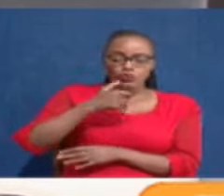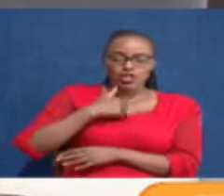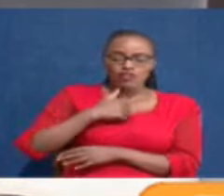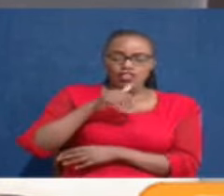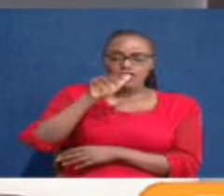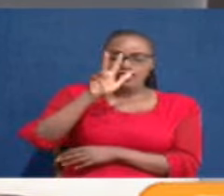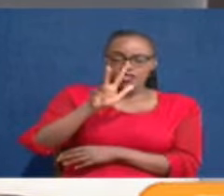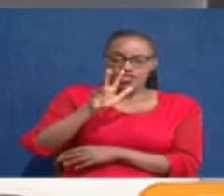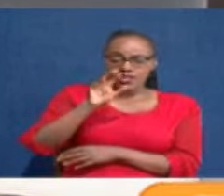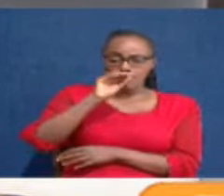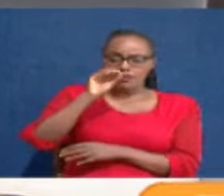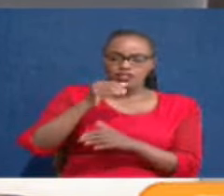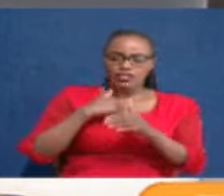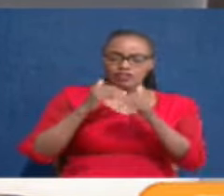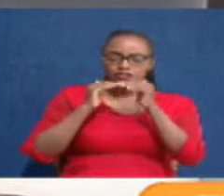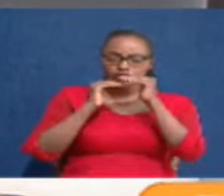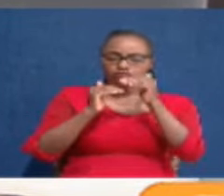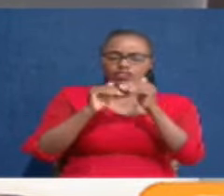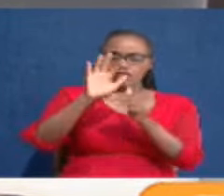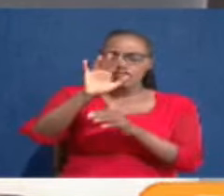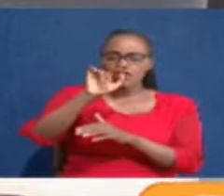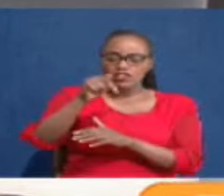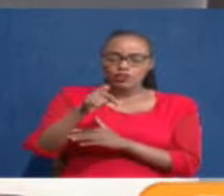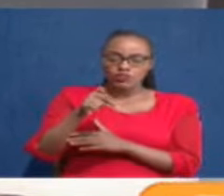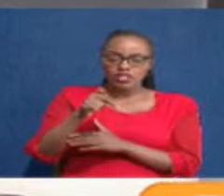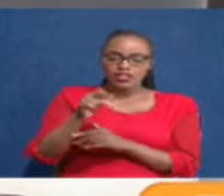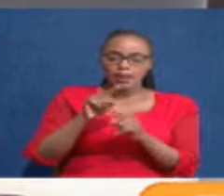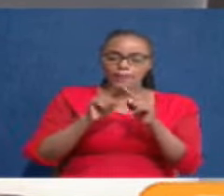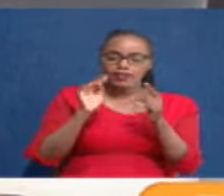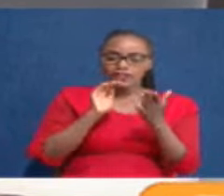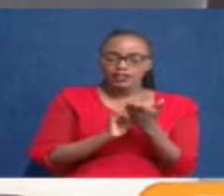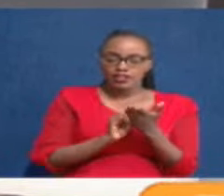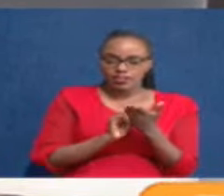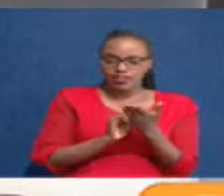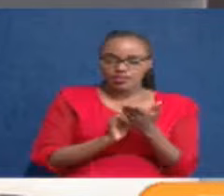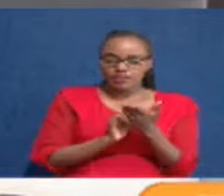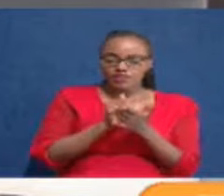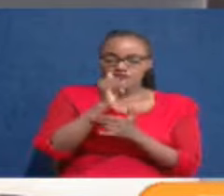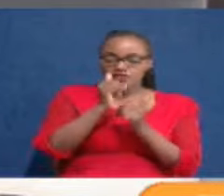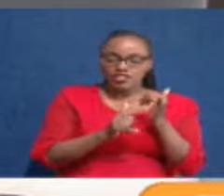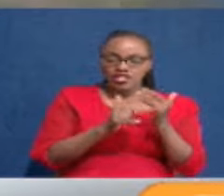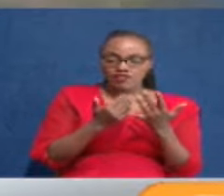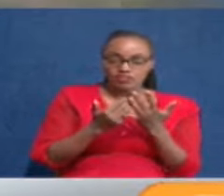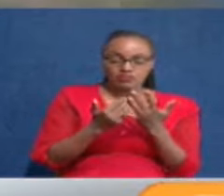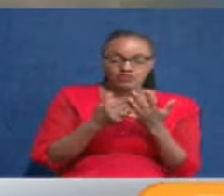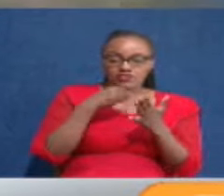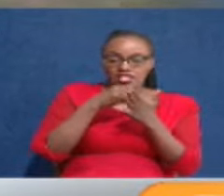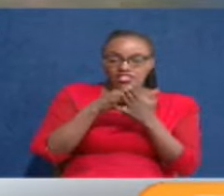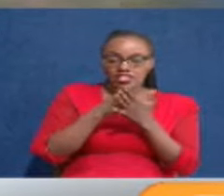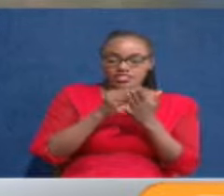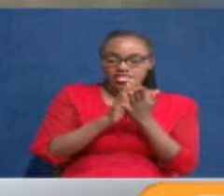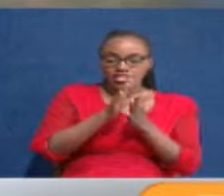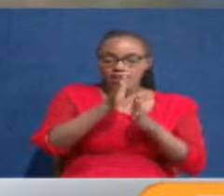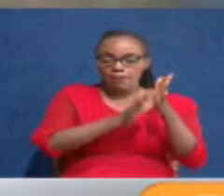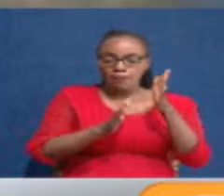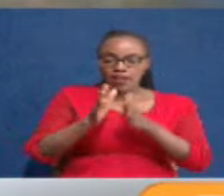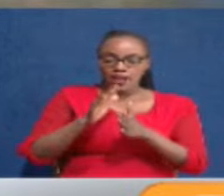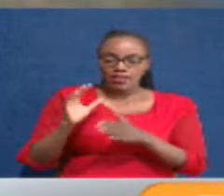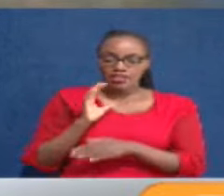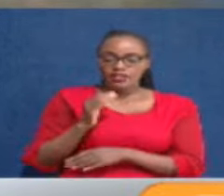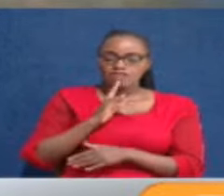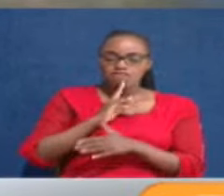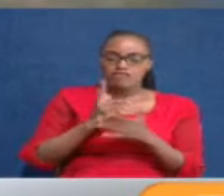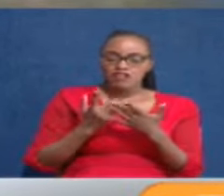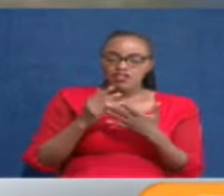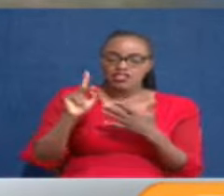with a cap of 5,000 shillings. But then, eventually, the Finance and Planning Committee came back and said that Kenyans say they